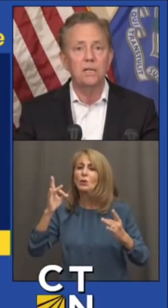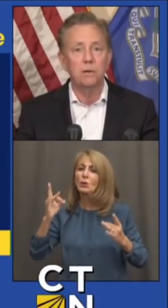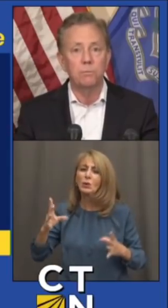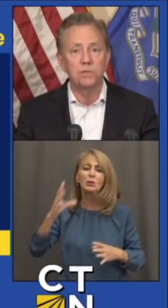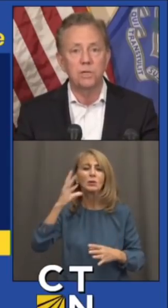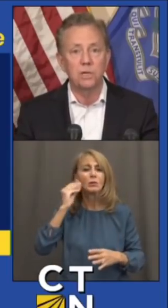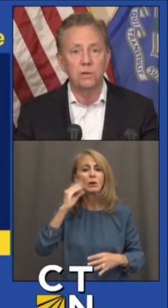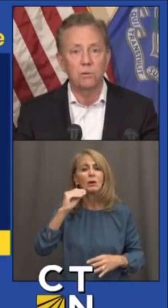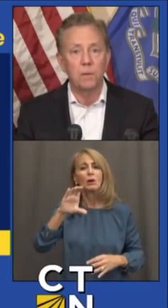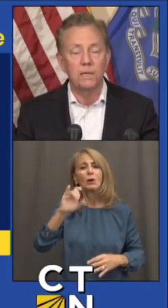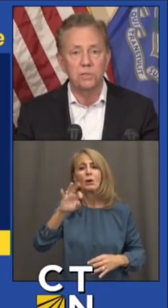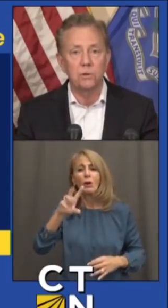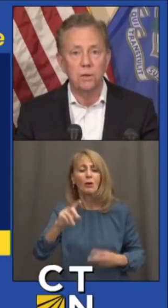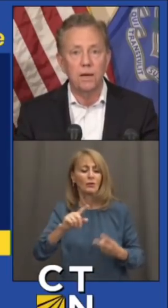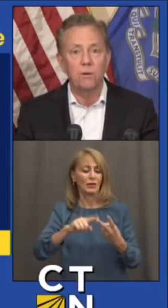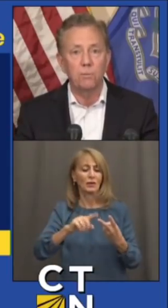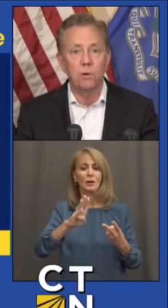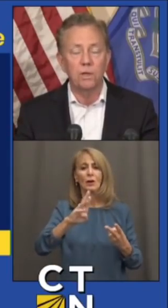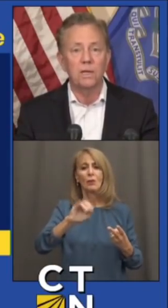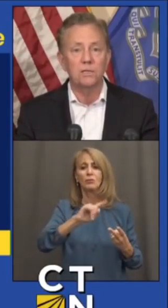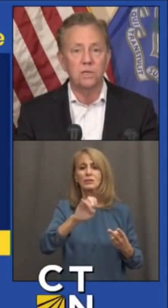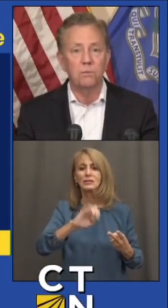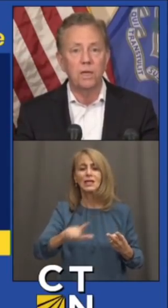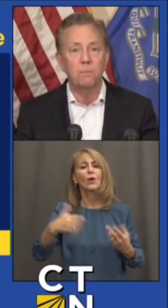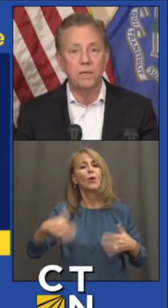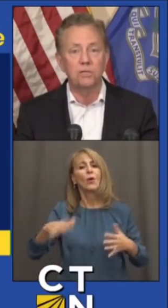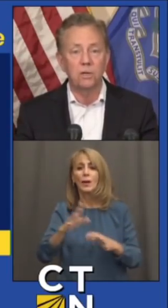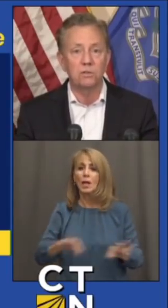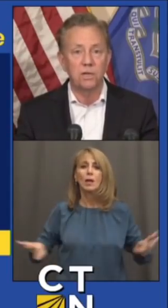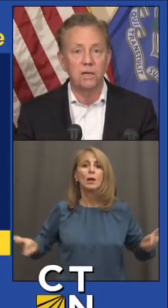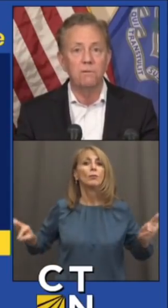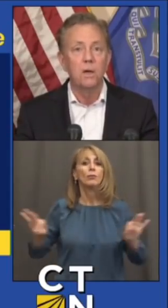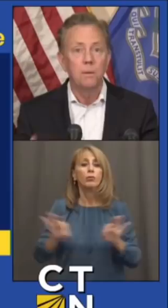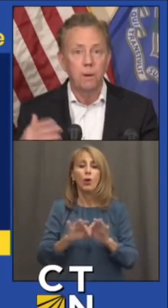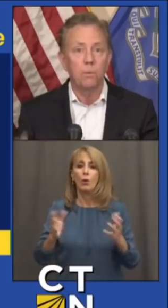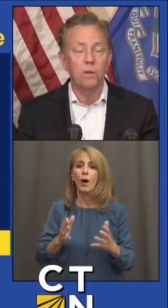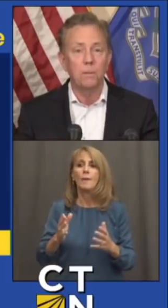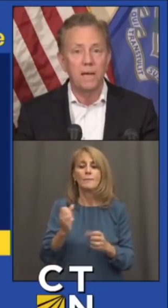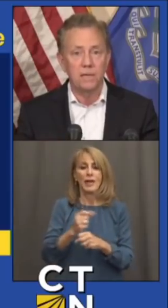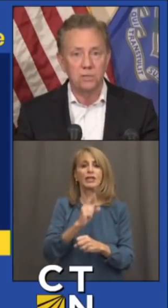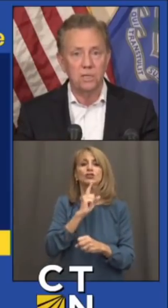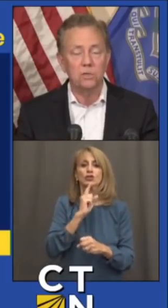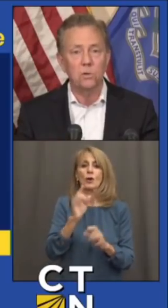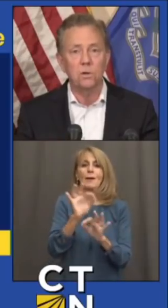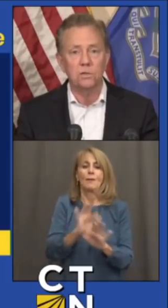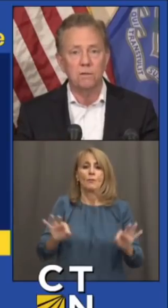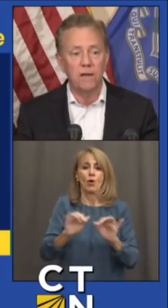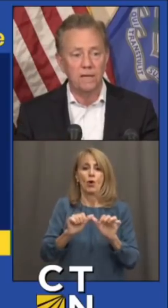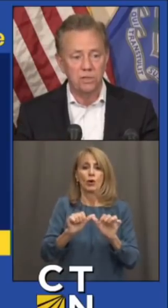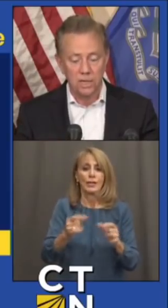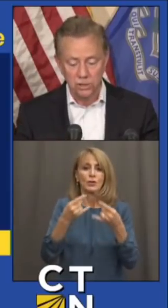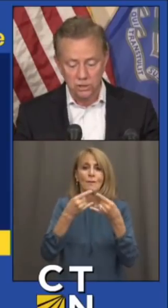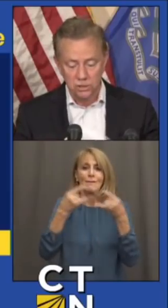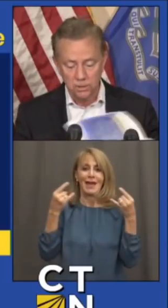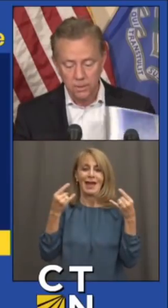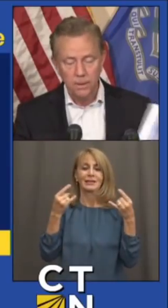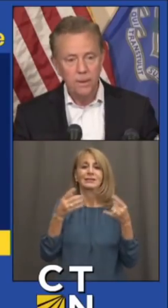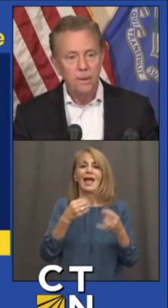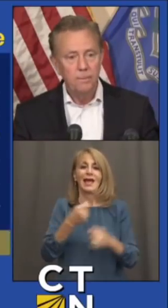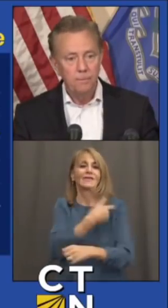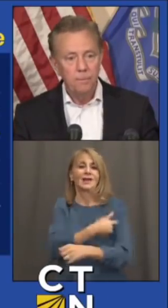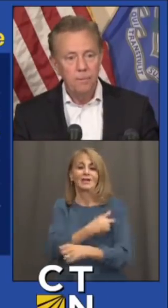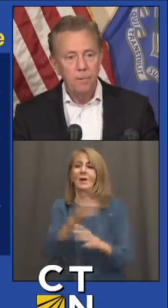places like India and Brazil, and it reminds you how important it is that we keep each other safe by wearing the mask indoors and vaccinations.